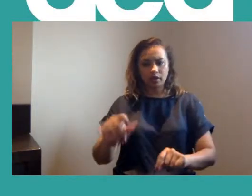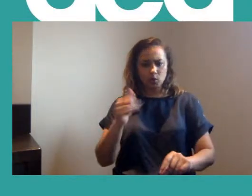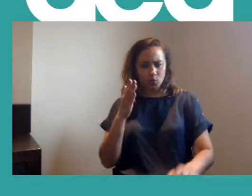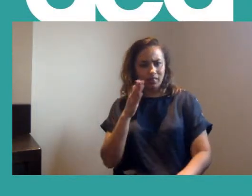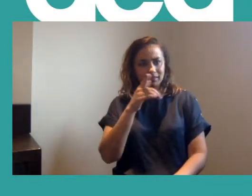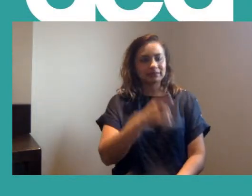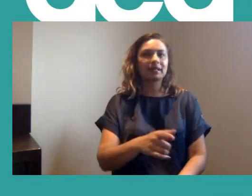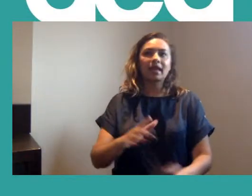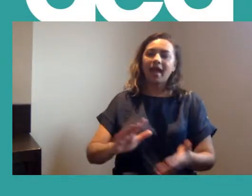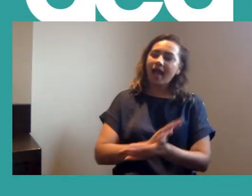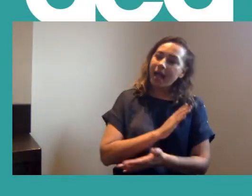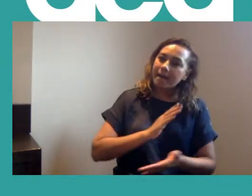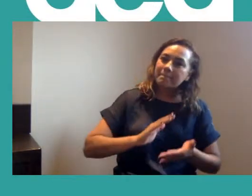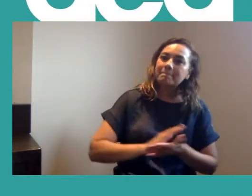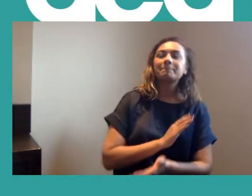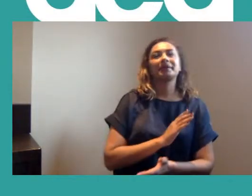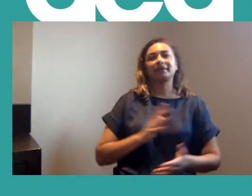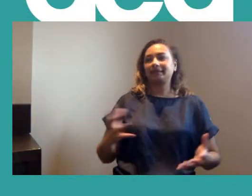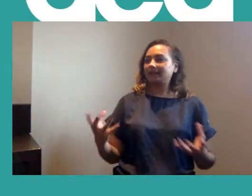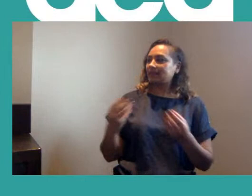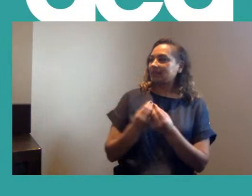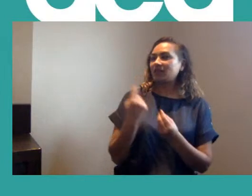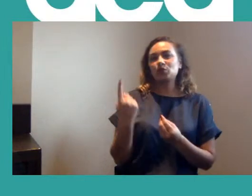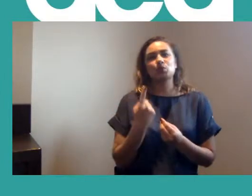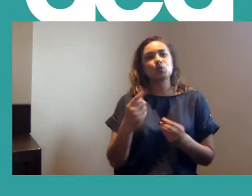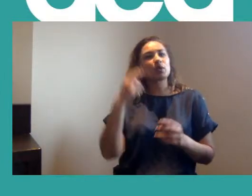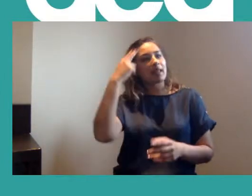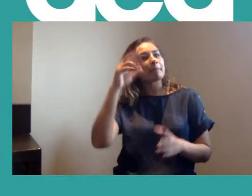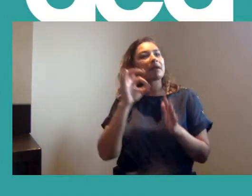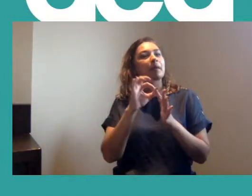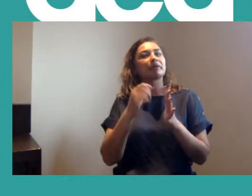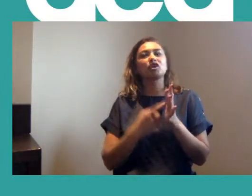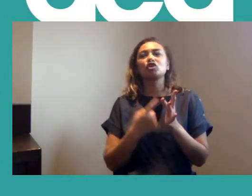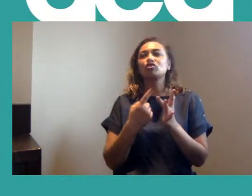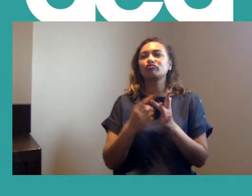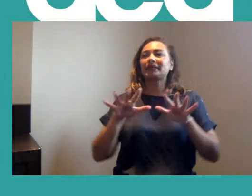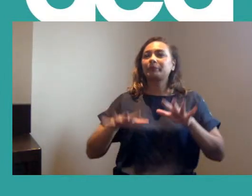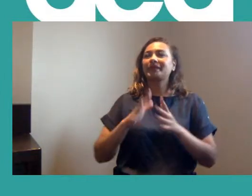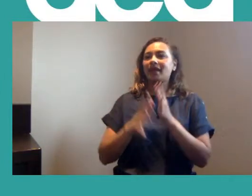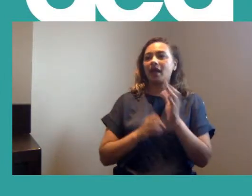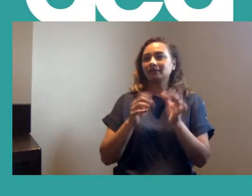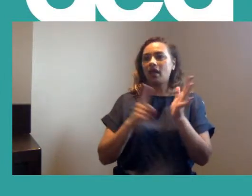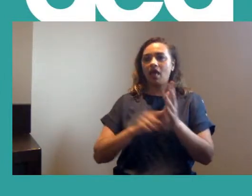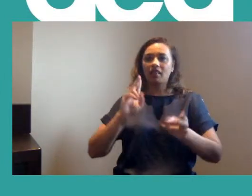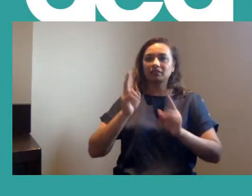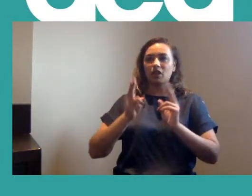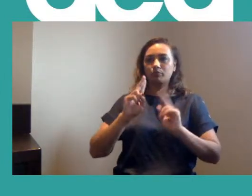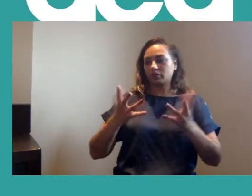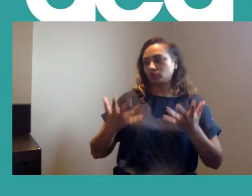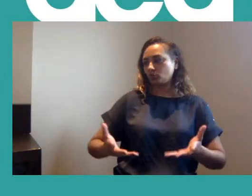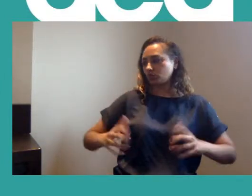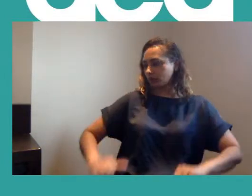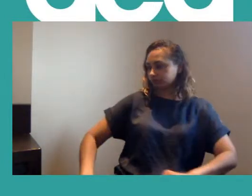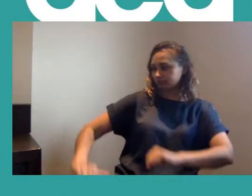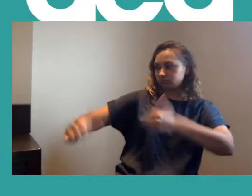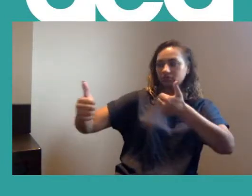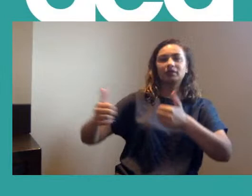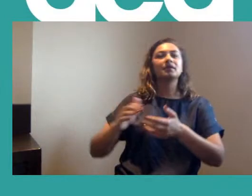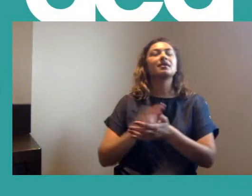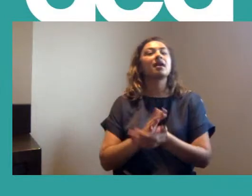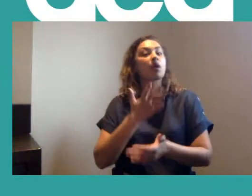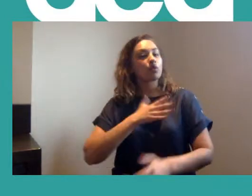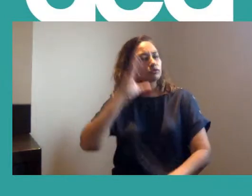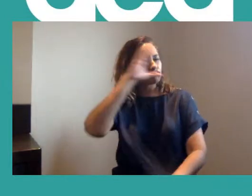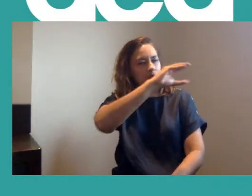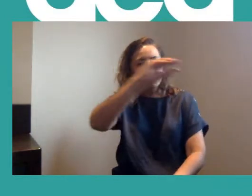I'm delighted to be joined by Pri, who is our British Sign Language interpreter. And I would just